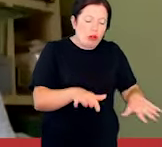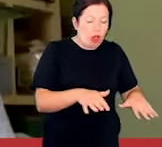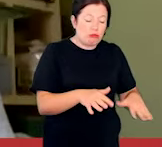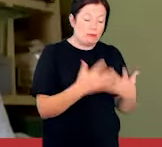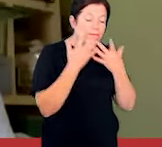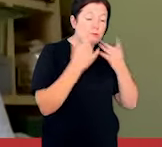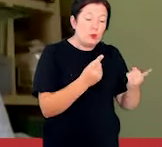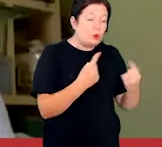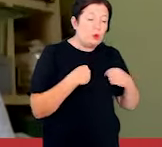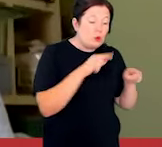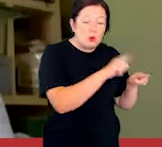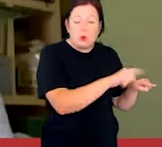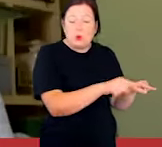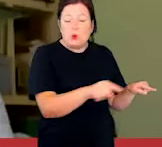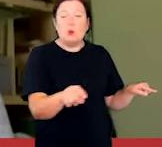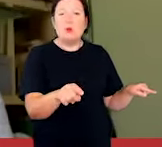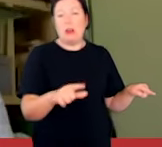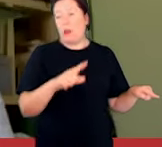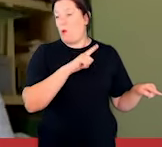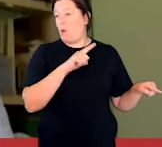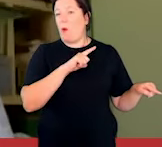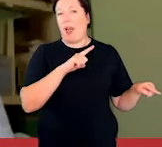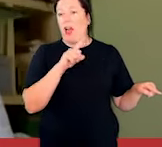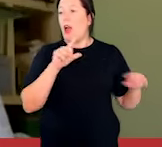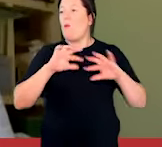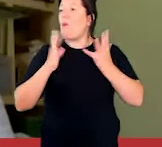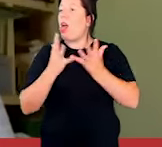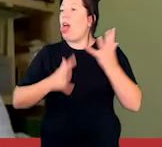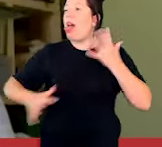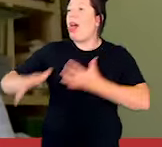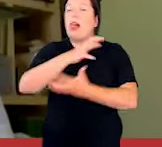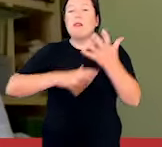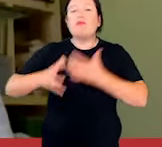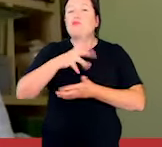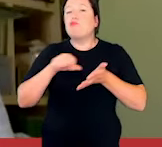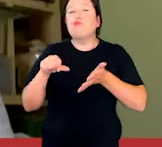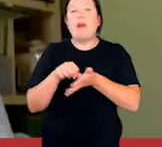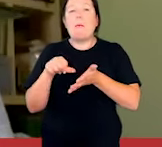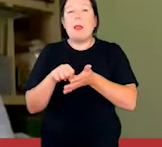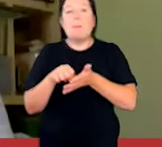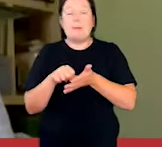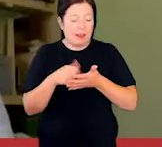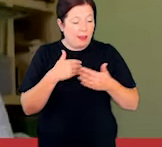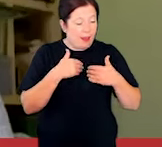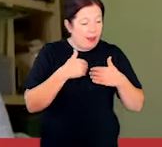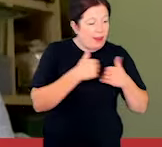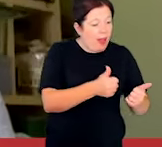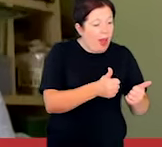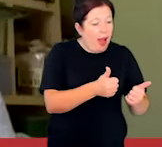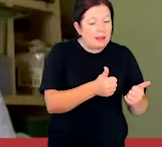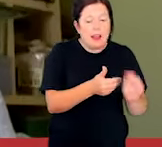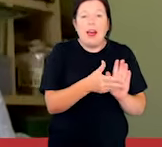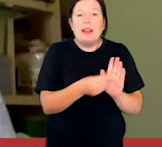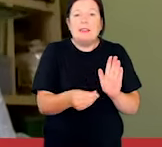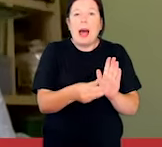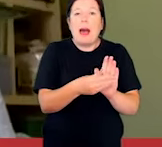that little candle froze its beans. So shines a good deed in